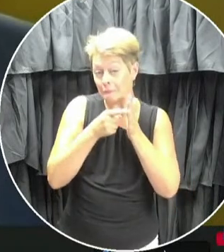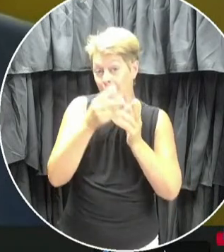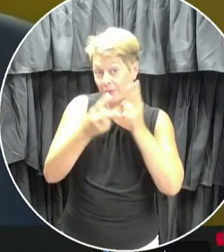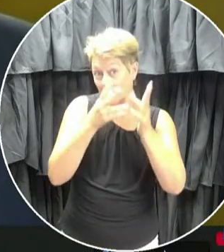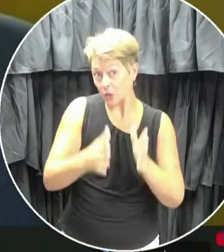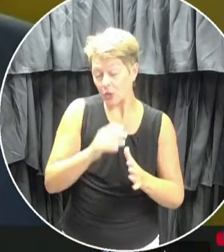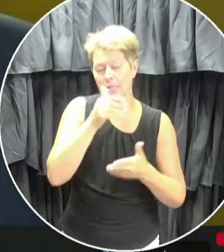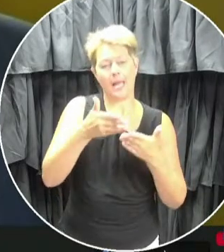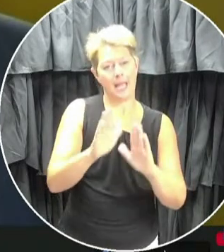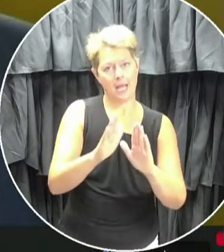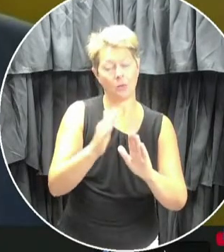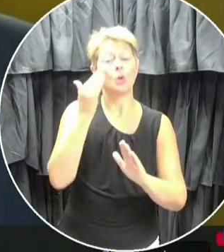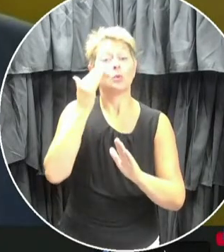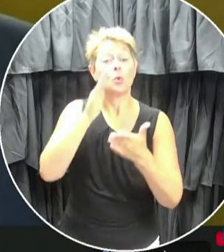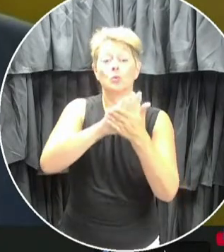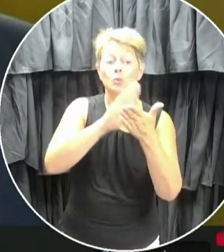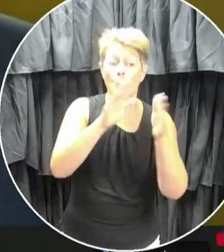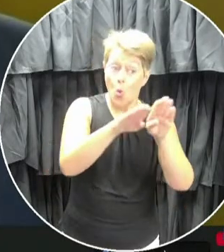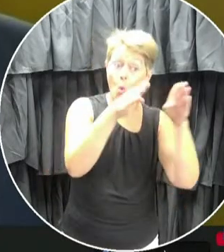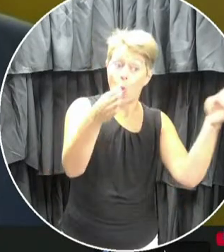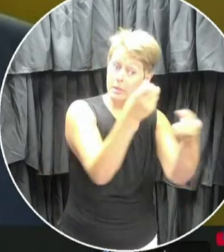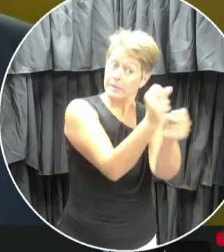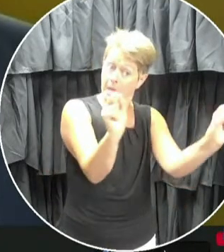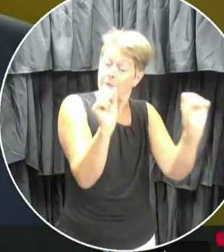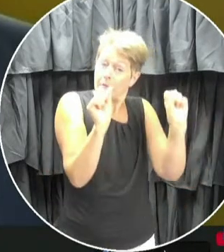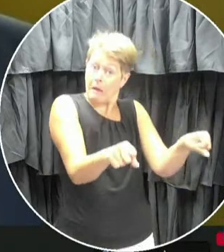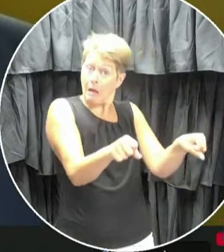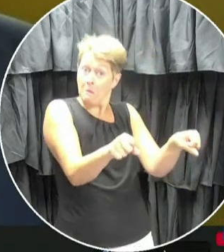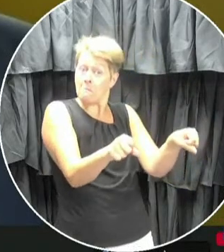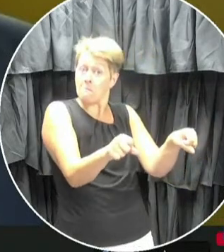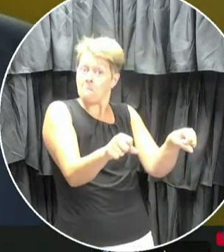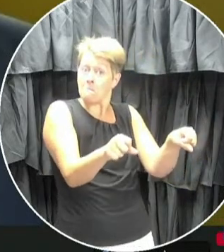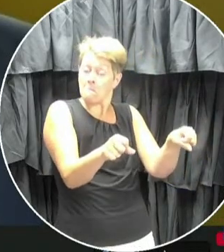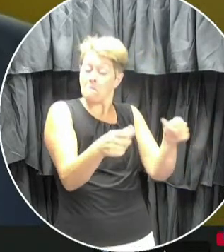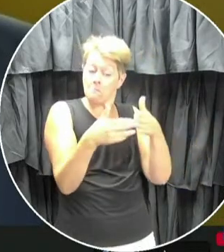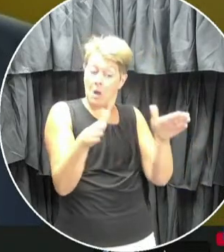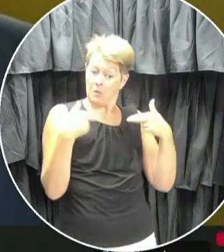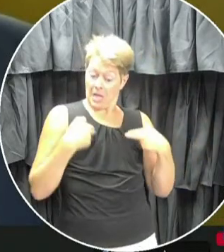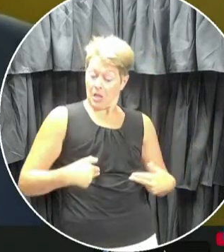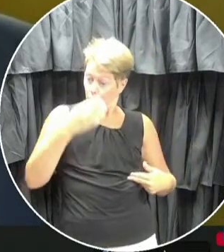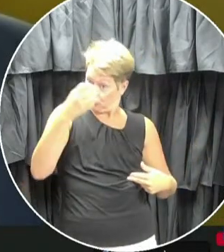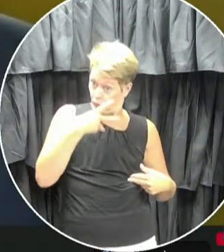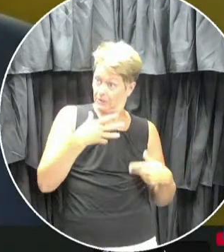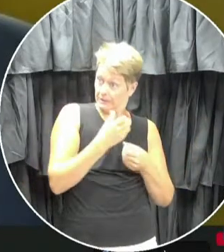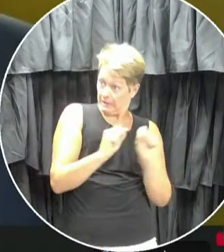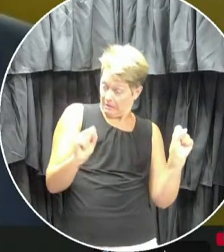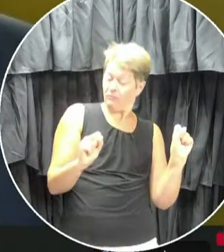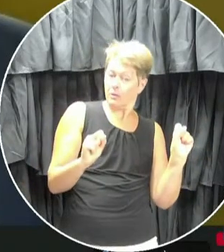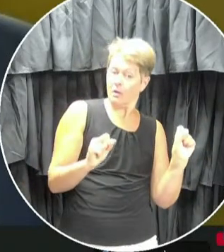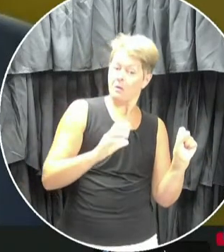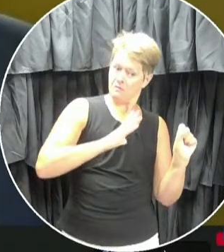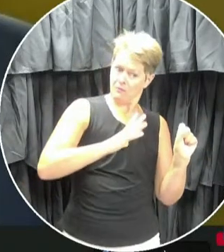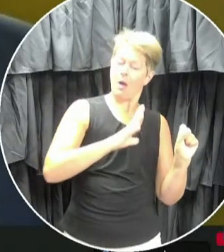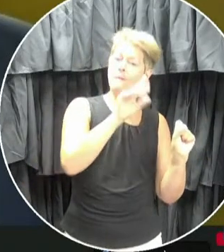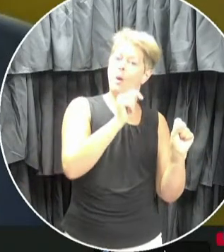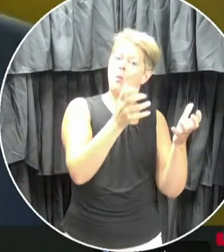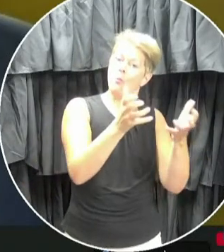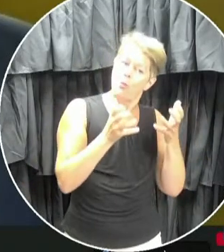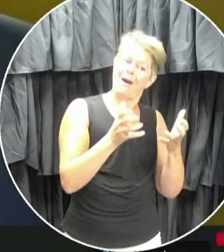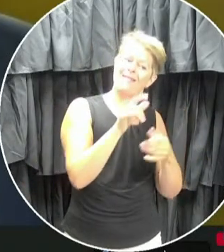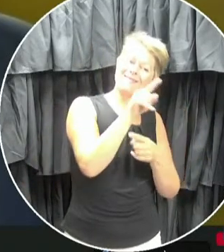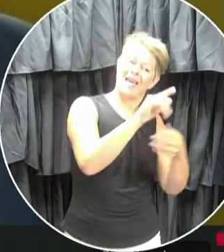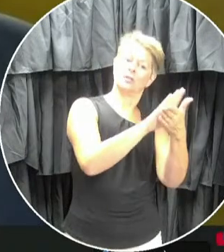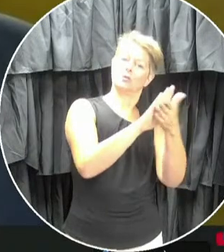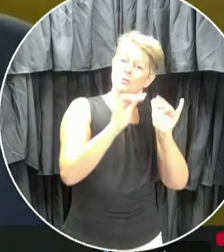schools are safe to open. Public health has advised that we are safe to open. We're determined to keep our school as safe environments so families can be